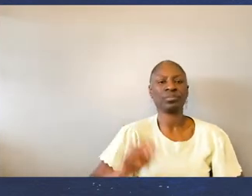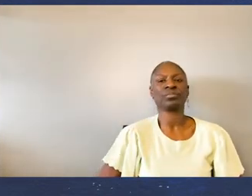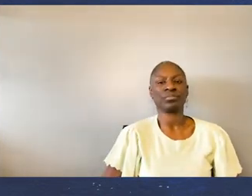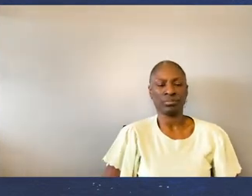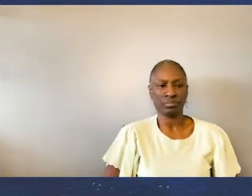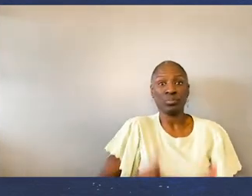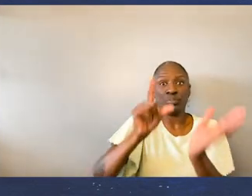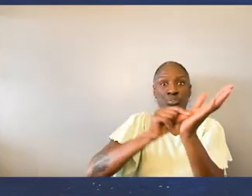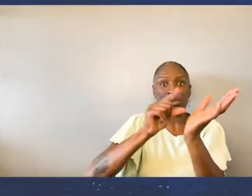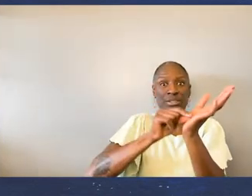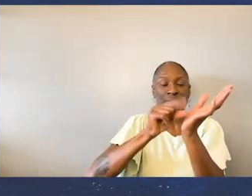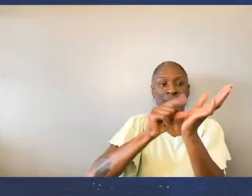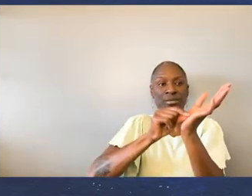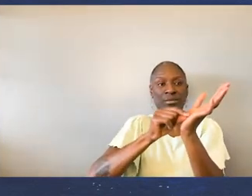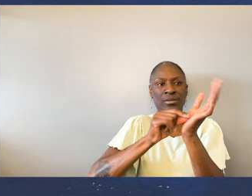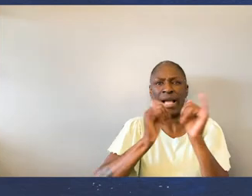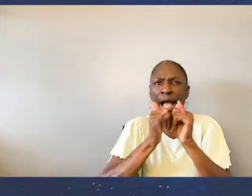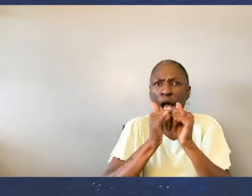crypt time